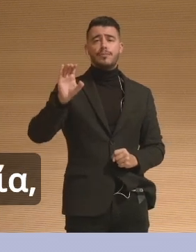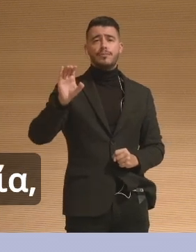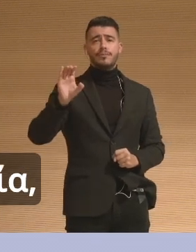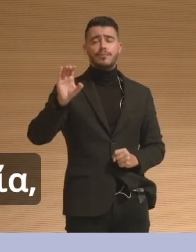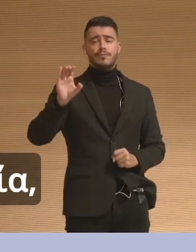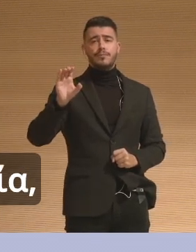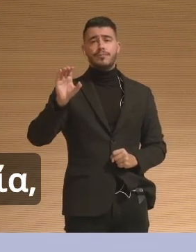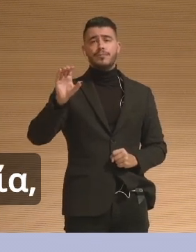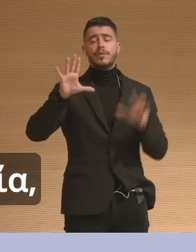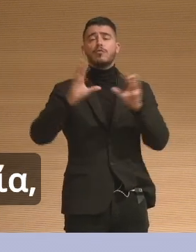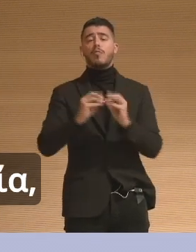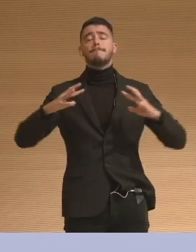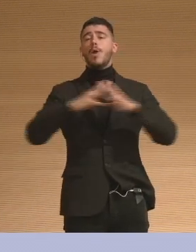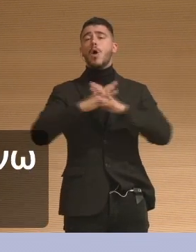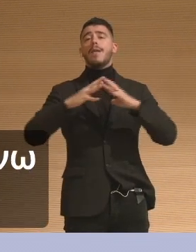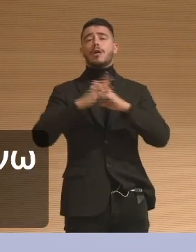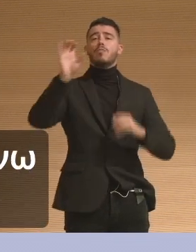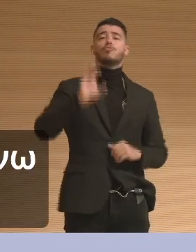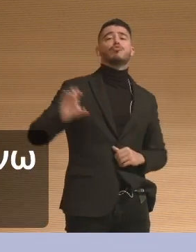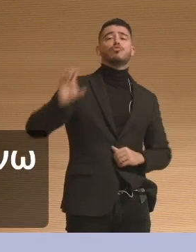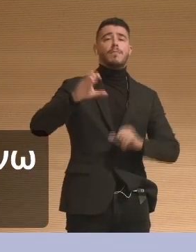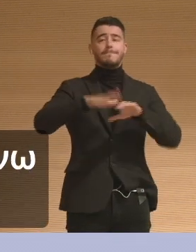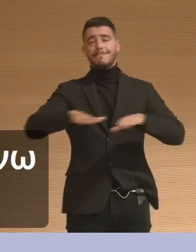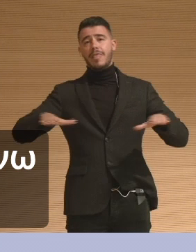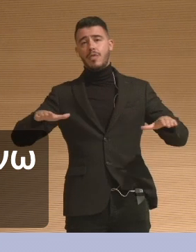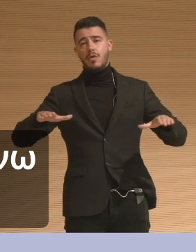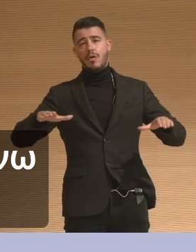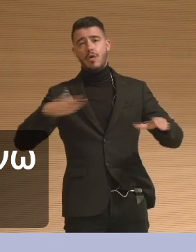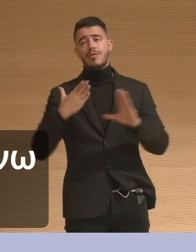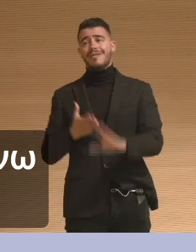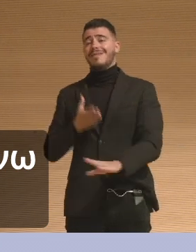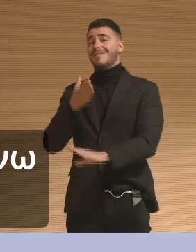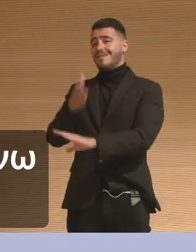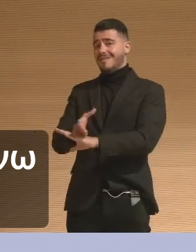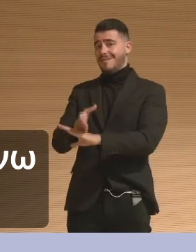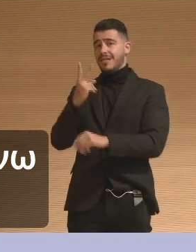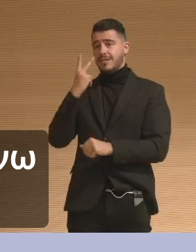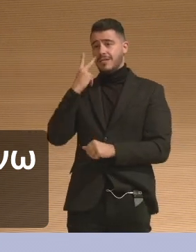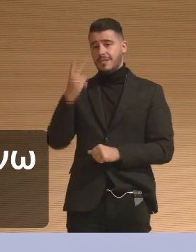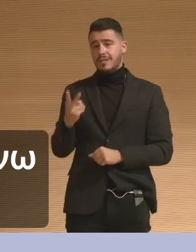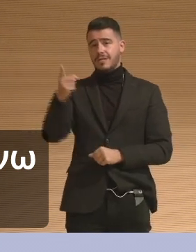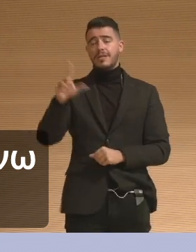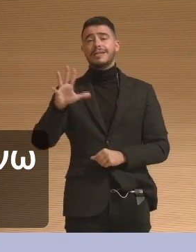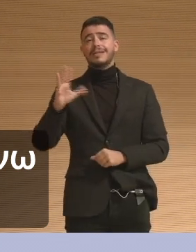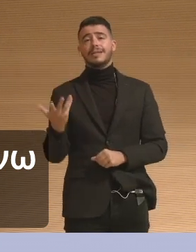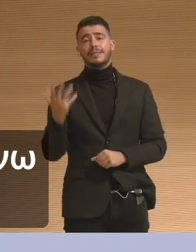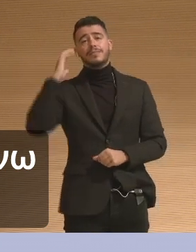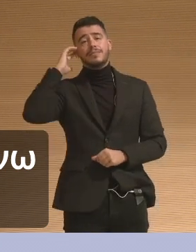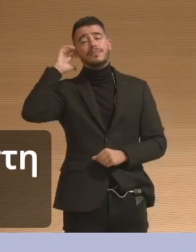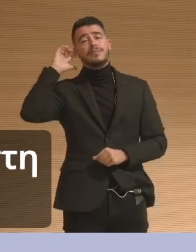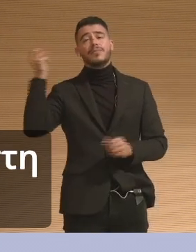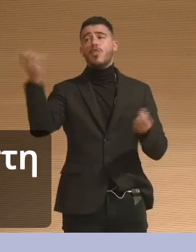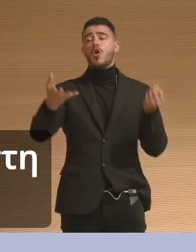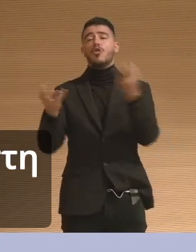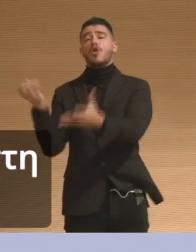saved an object from their childhood were now donating them to the institutions. This is a smaller museum. Highly recommend